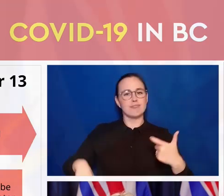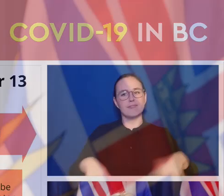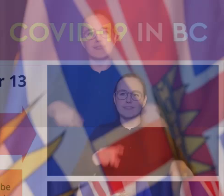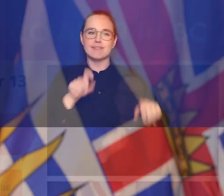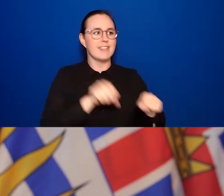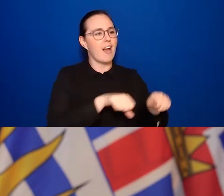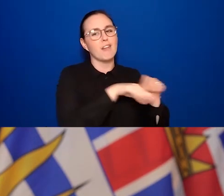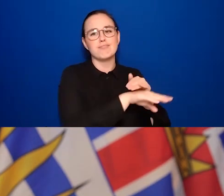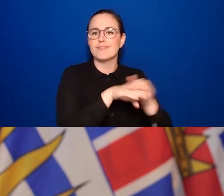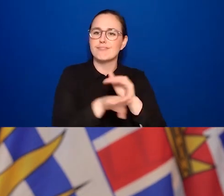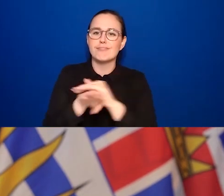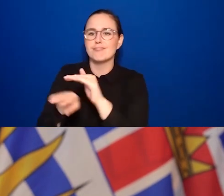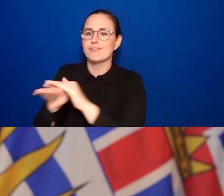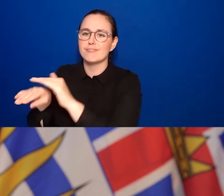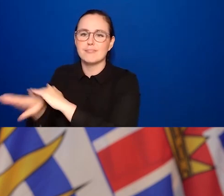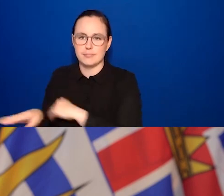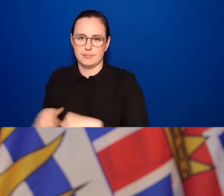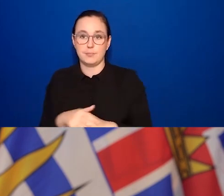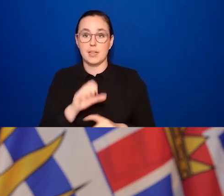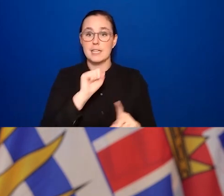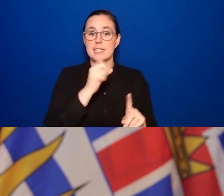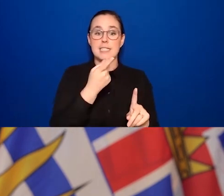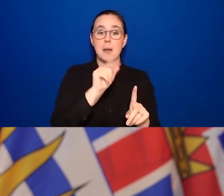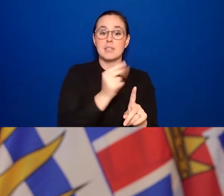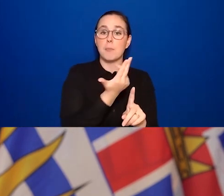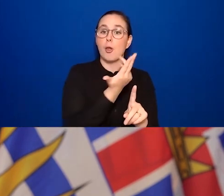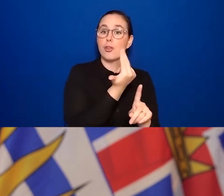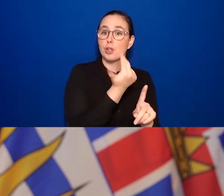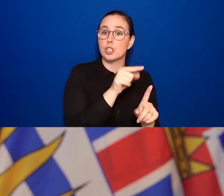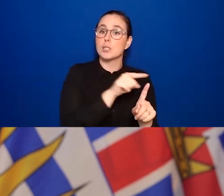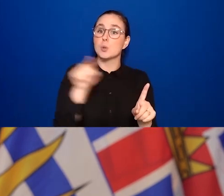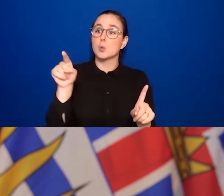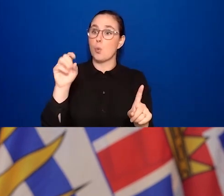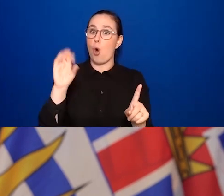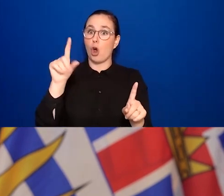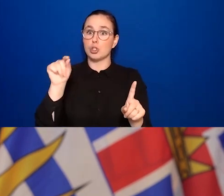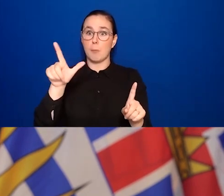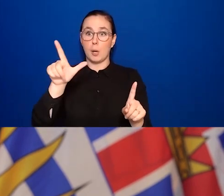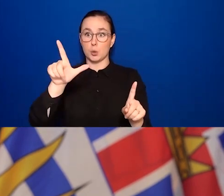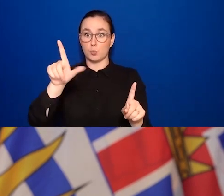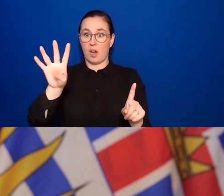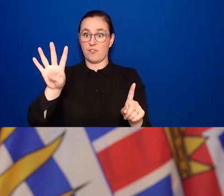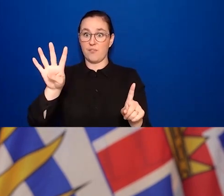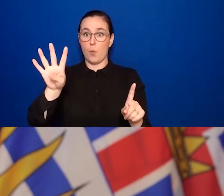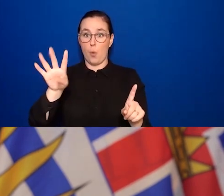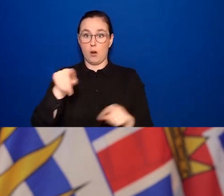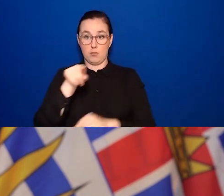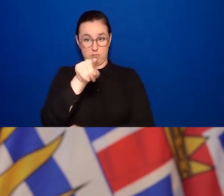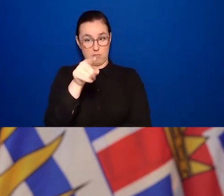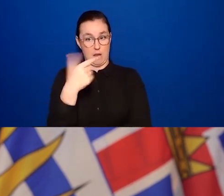of October, people who have at least one dose of vaccine will be able to access these